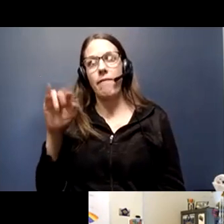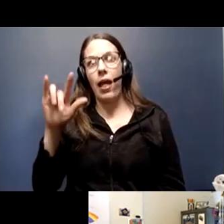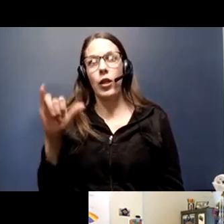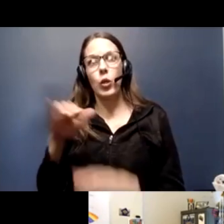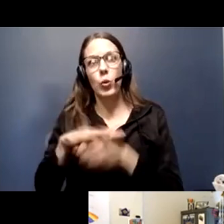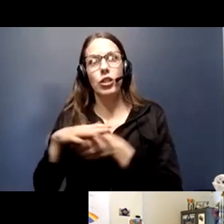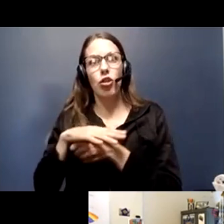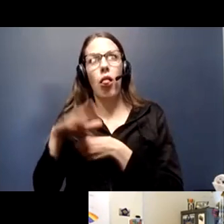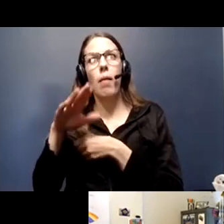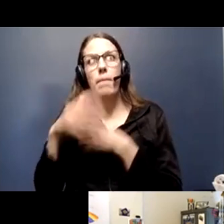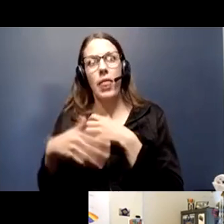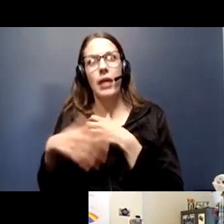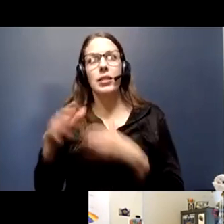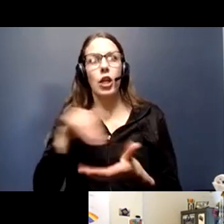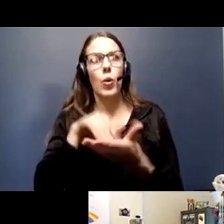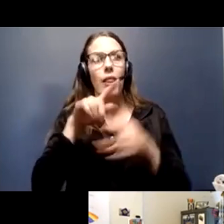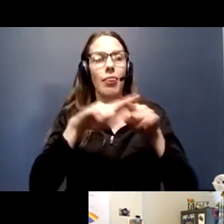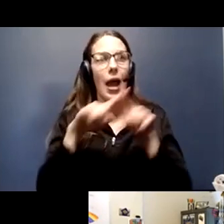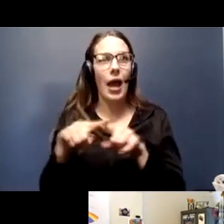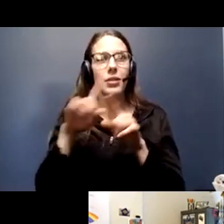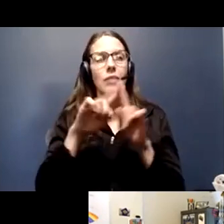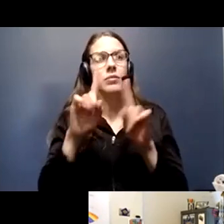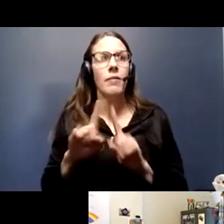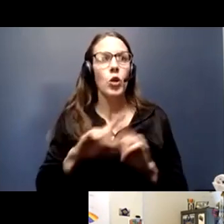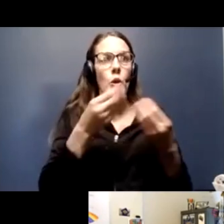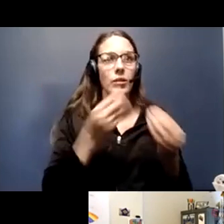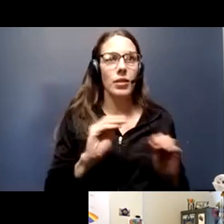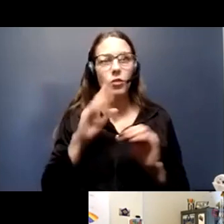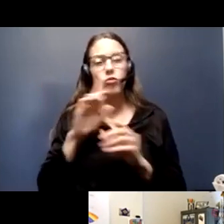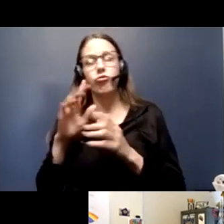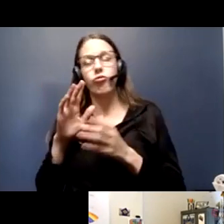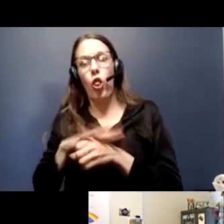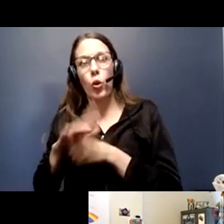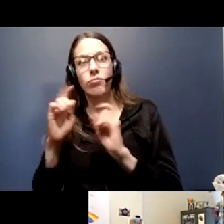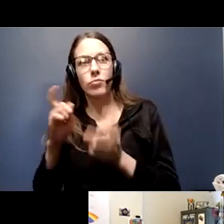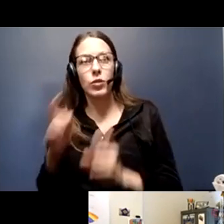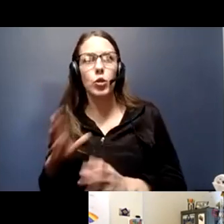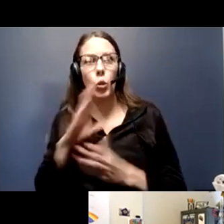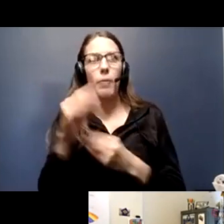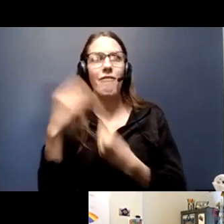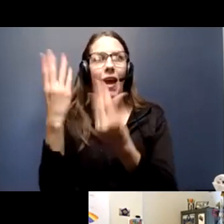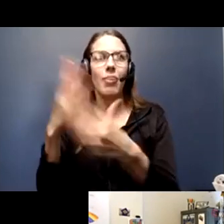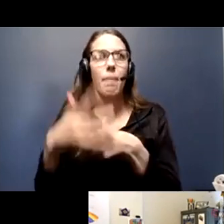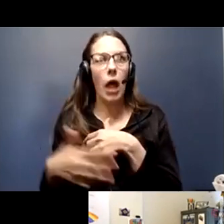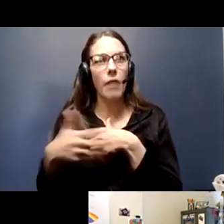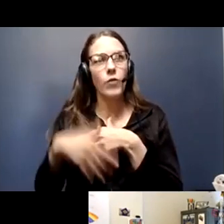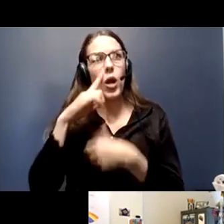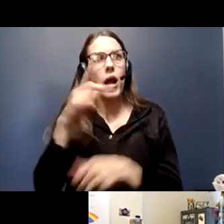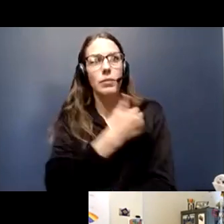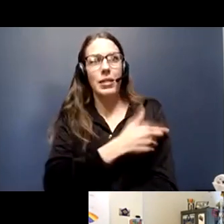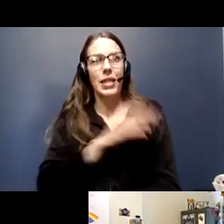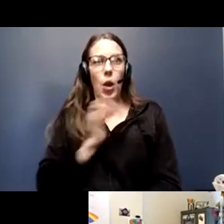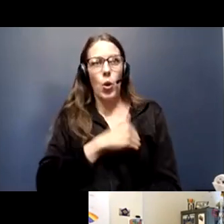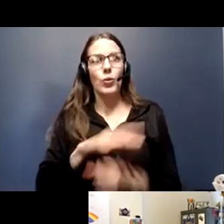and organizations host mobile blood drives to provide the blood products for hospitals in our region. We are always